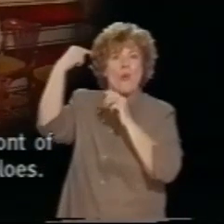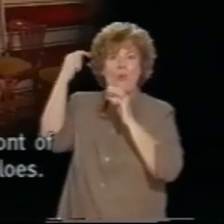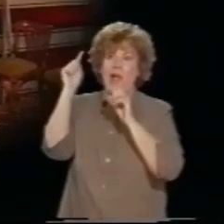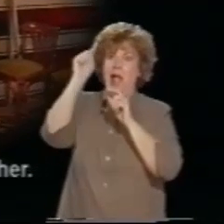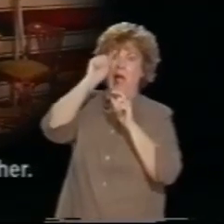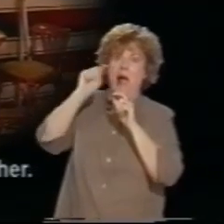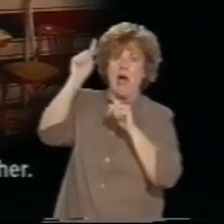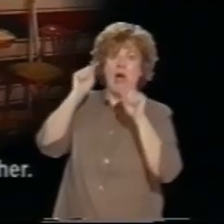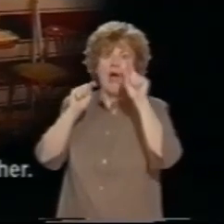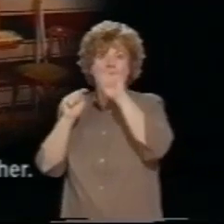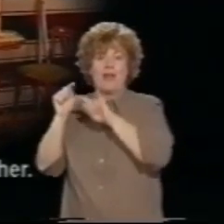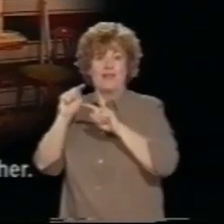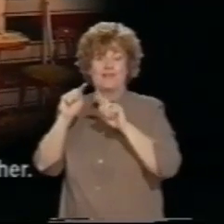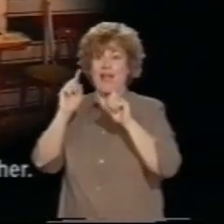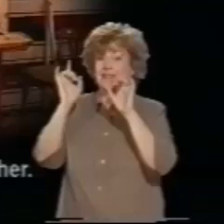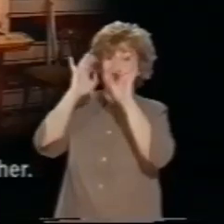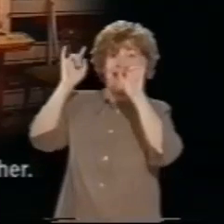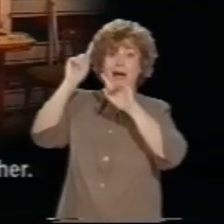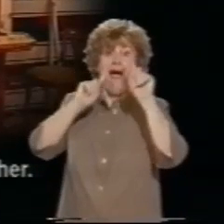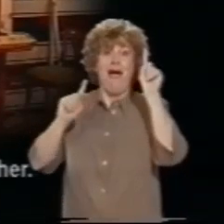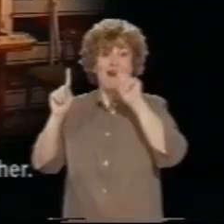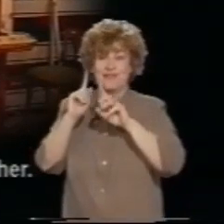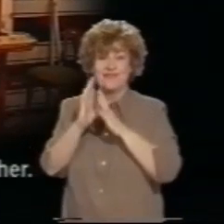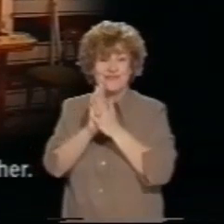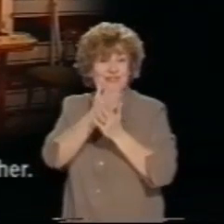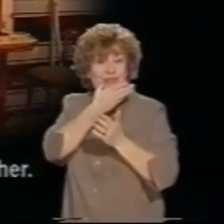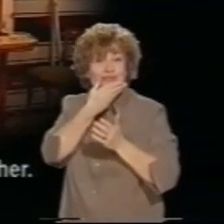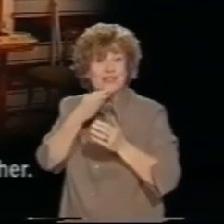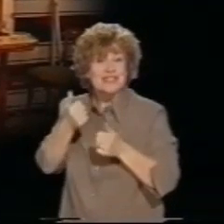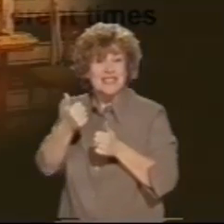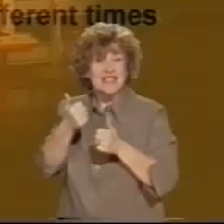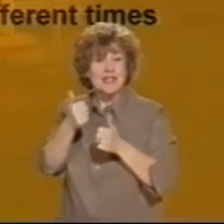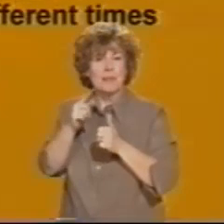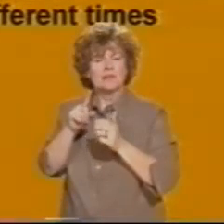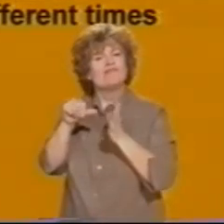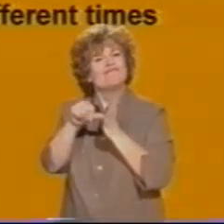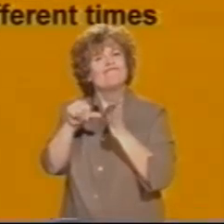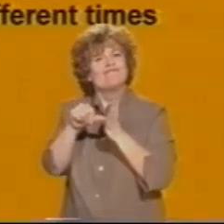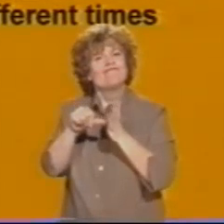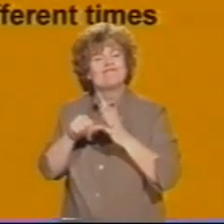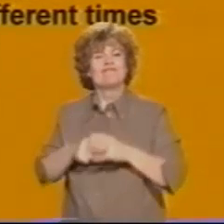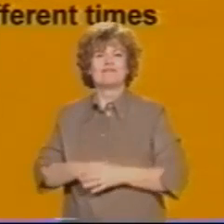halos. It's very starry, it's very pretty, but it's not very easy, either.